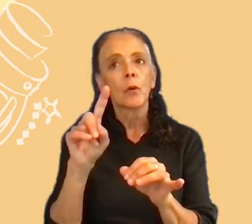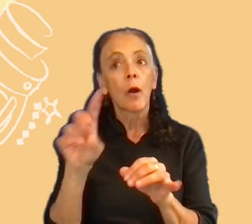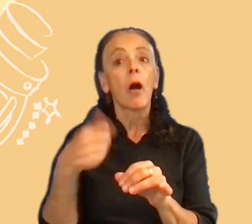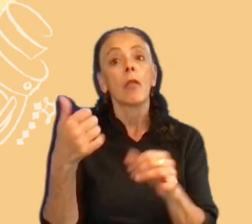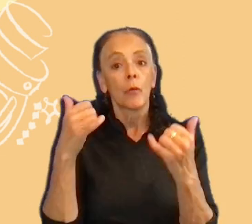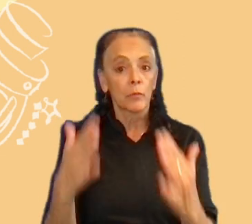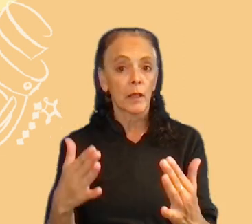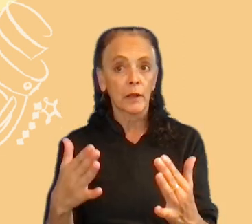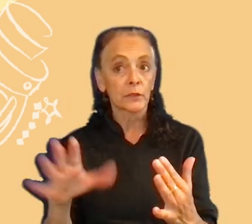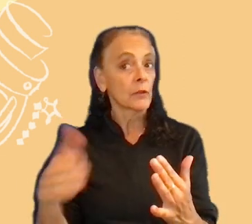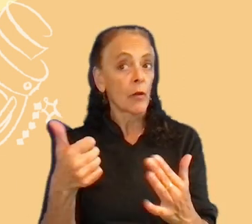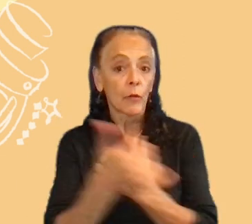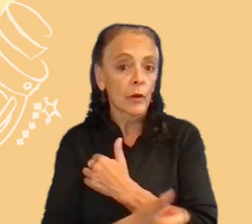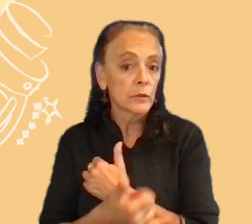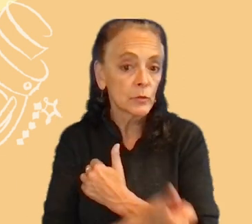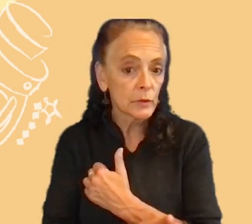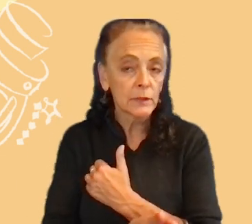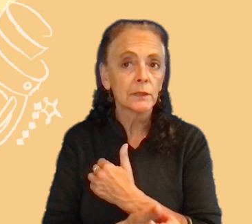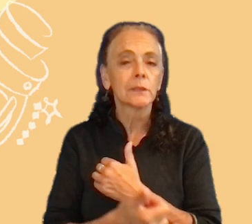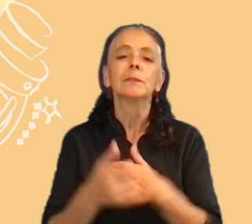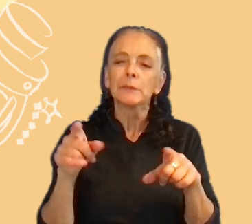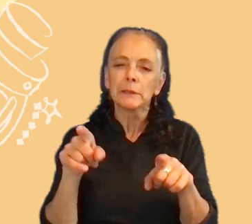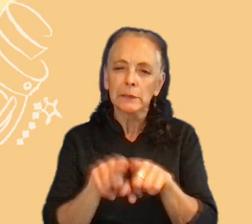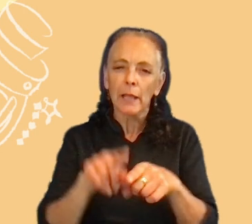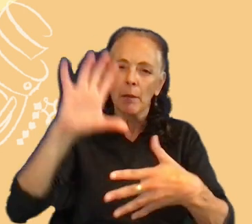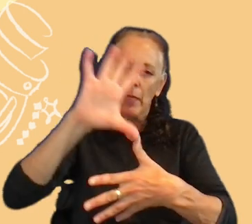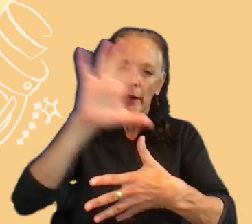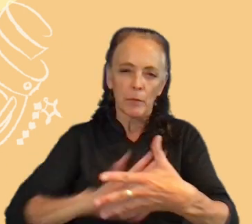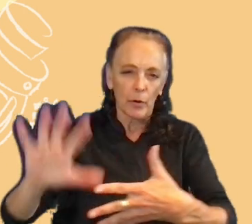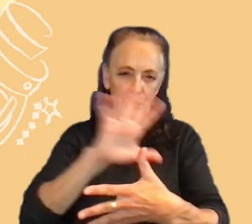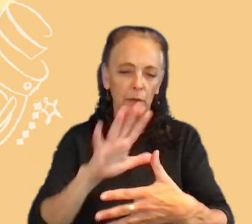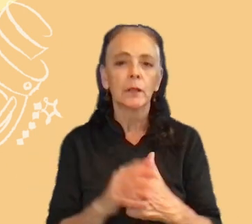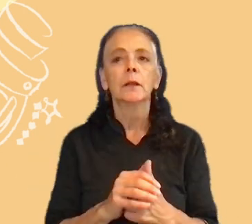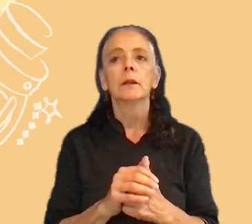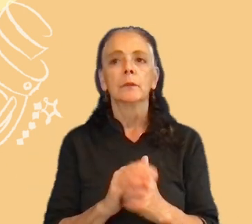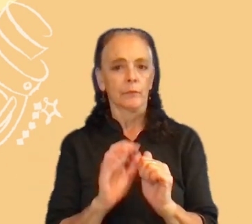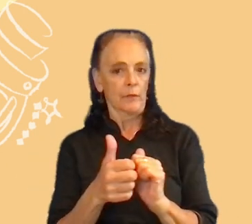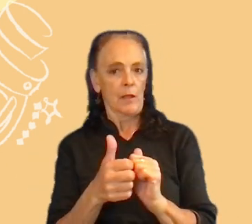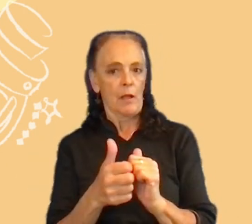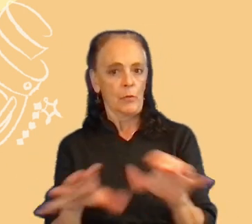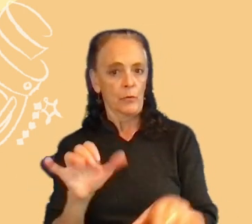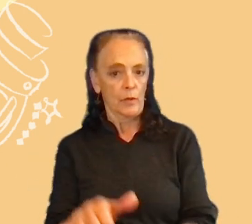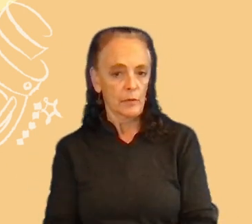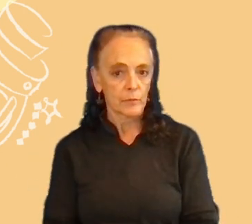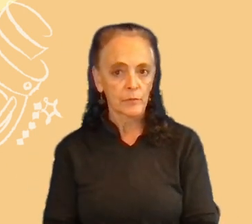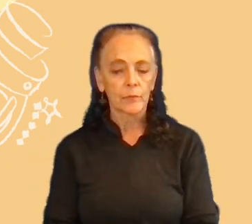players in other countries in Latin America. So, how would we do that? We